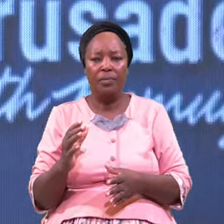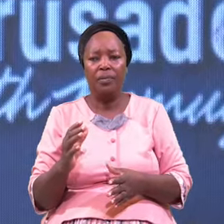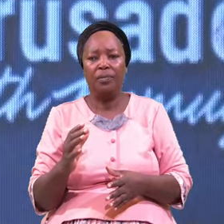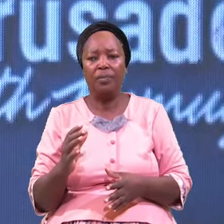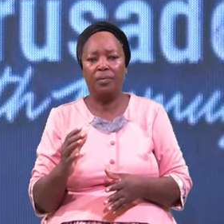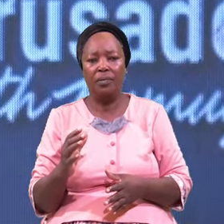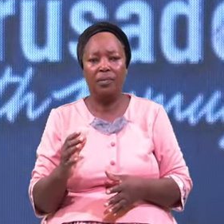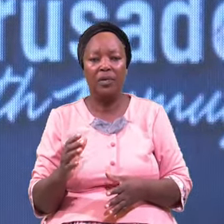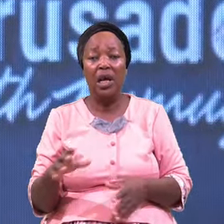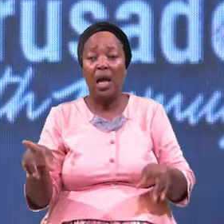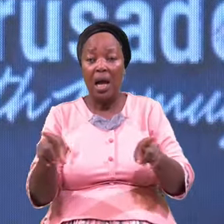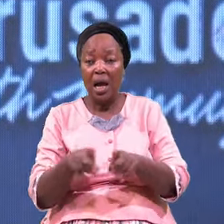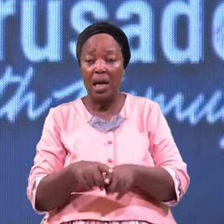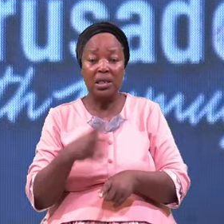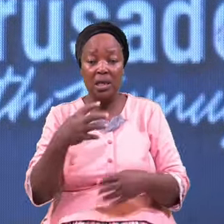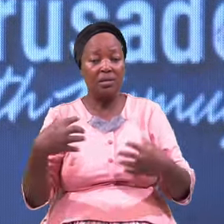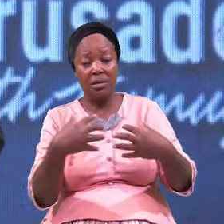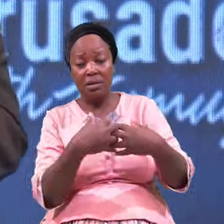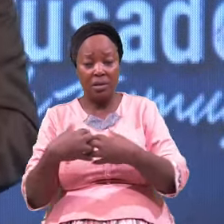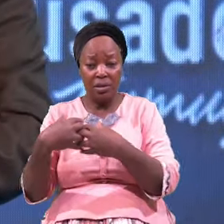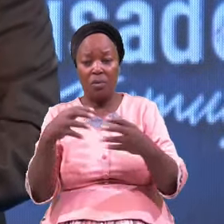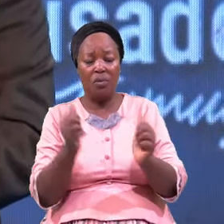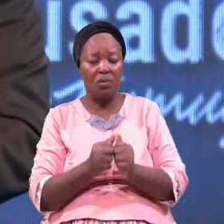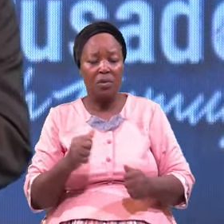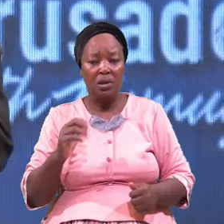As He Wrestled With Him